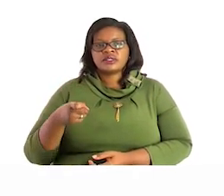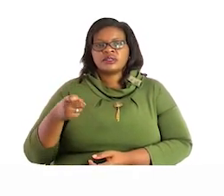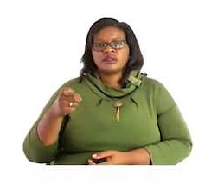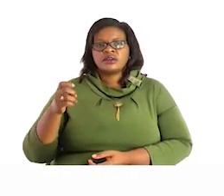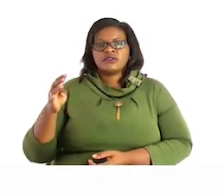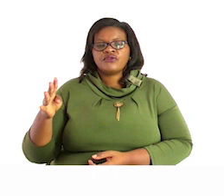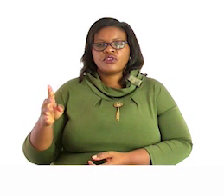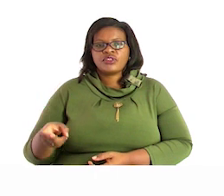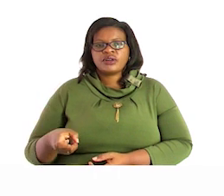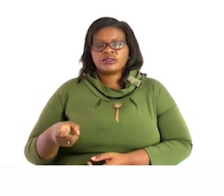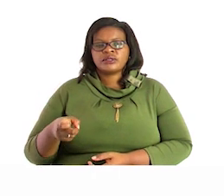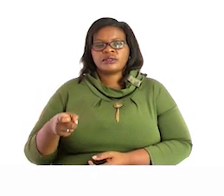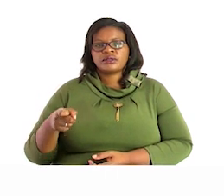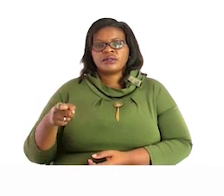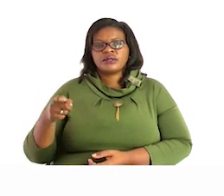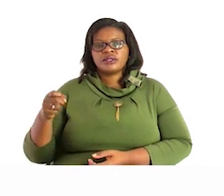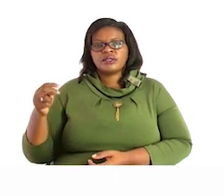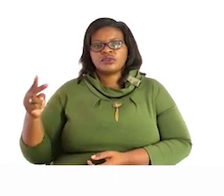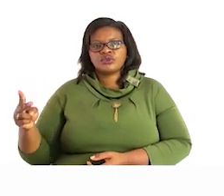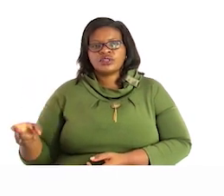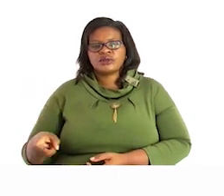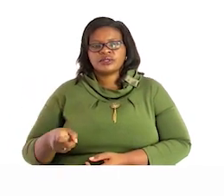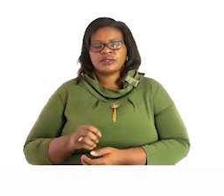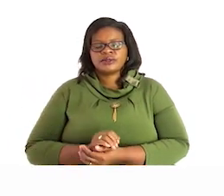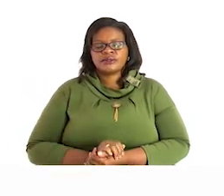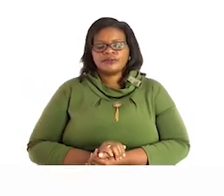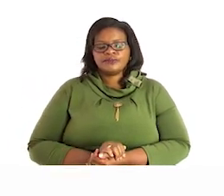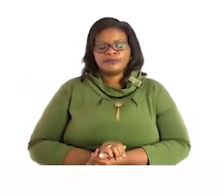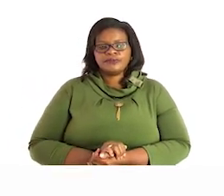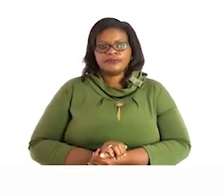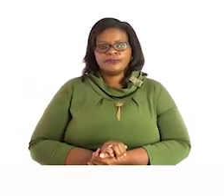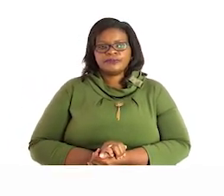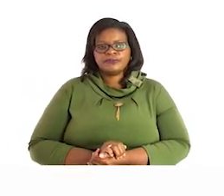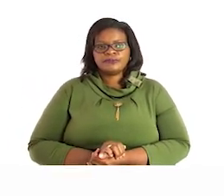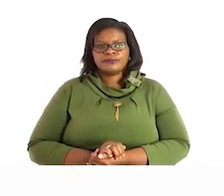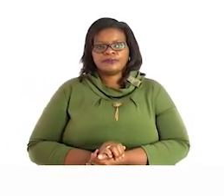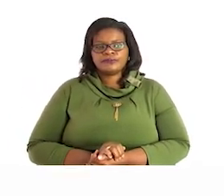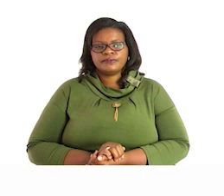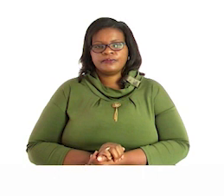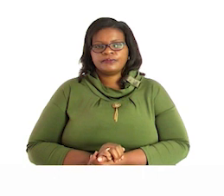3000 4000 and finally 2000